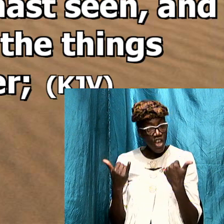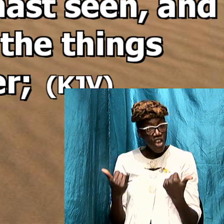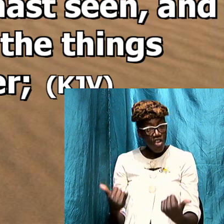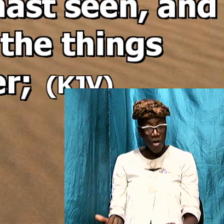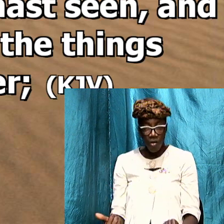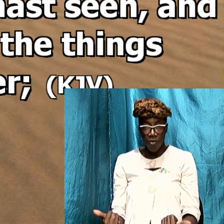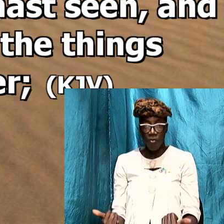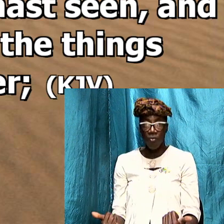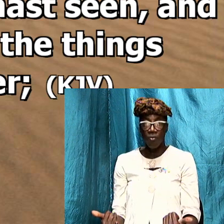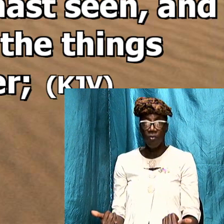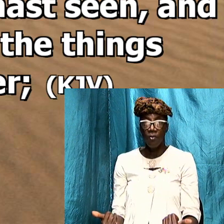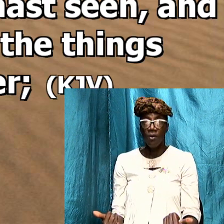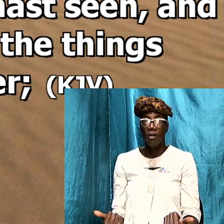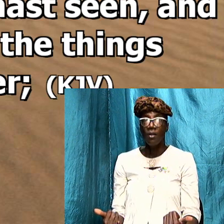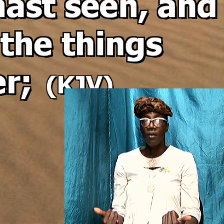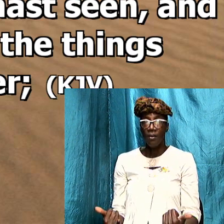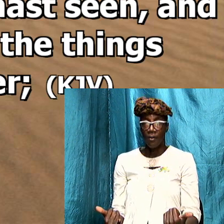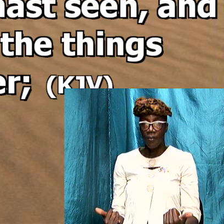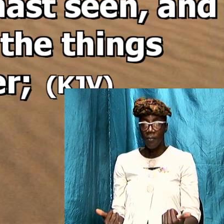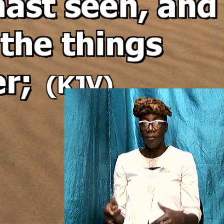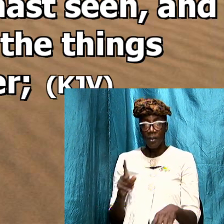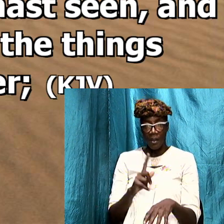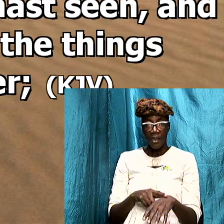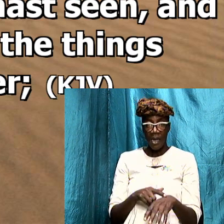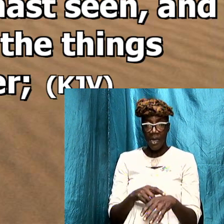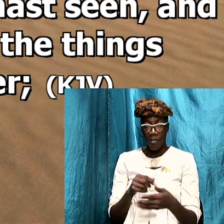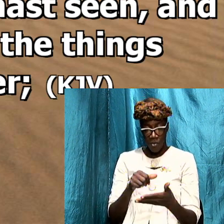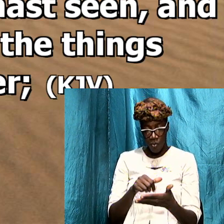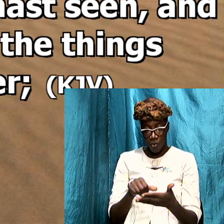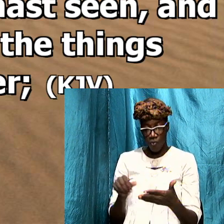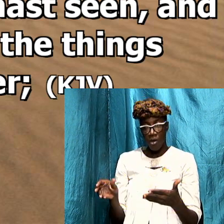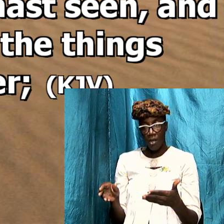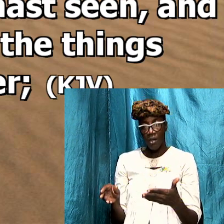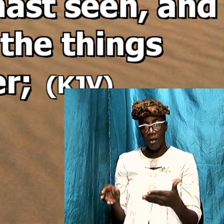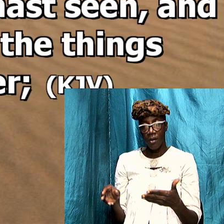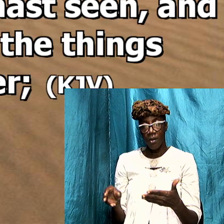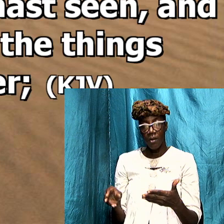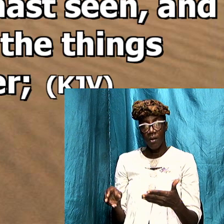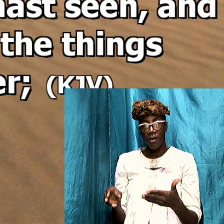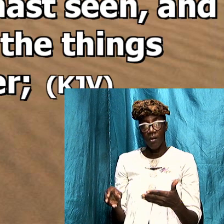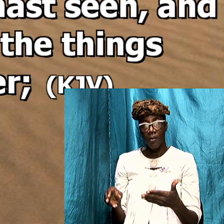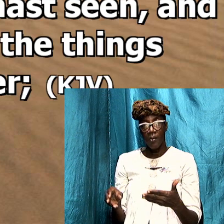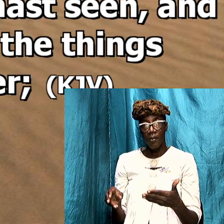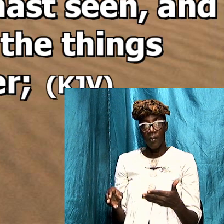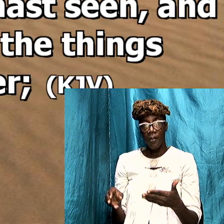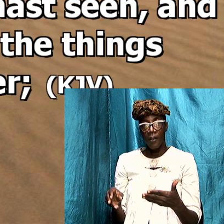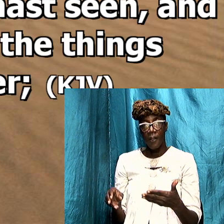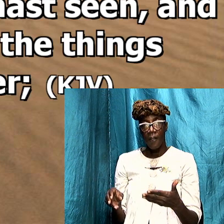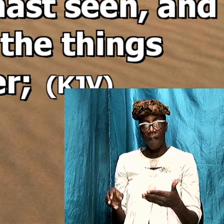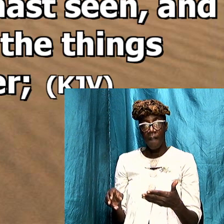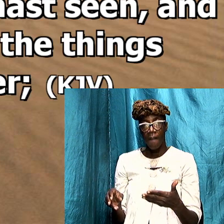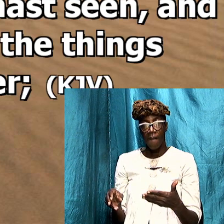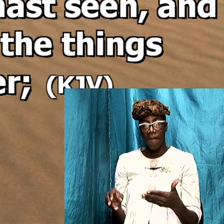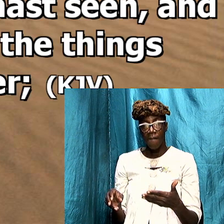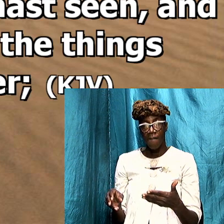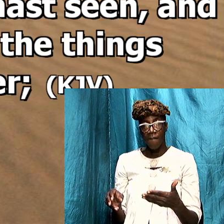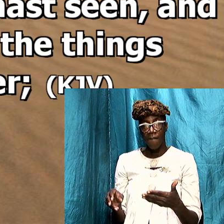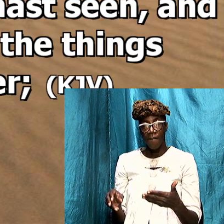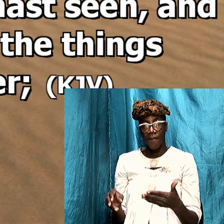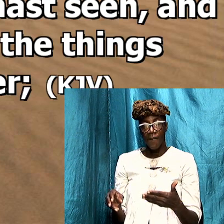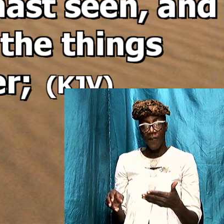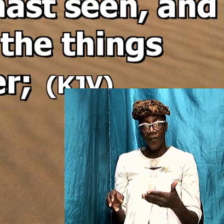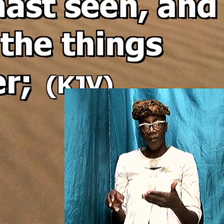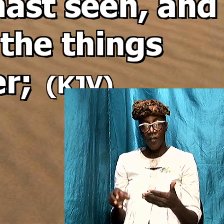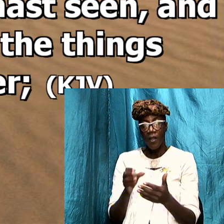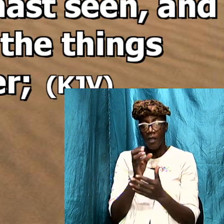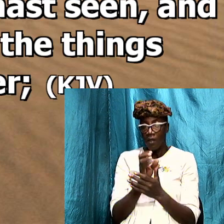the present thing at the time when it was being written and Revelation chapter number 2 and